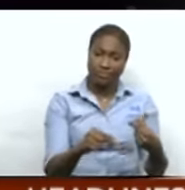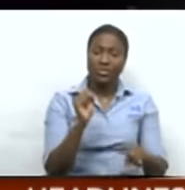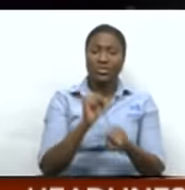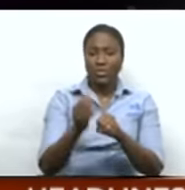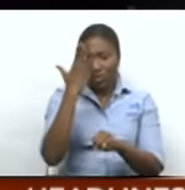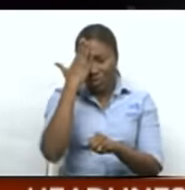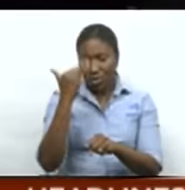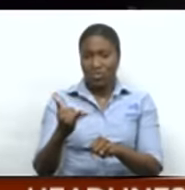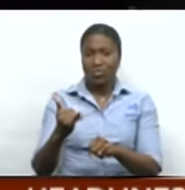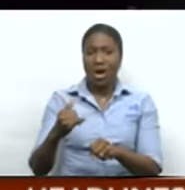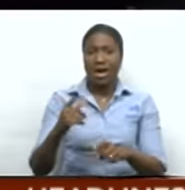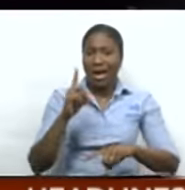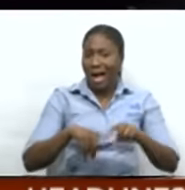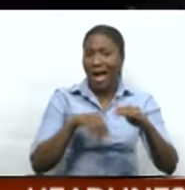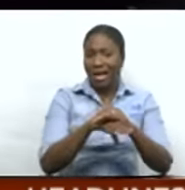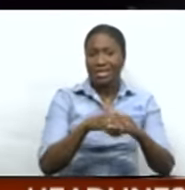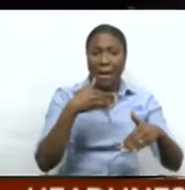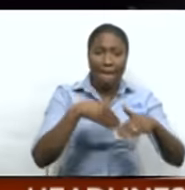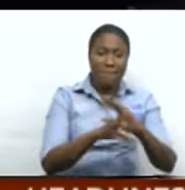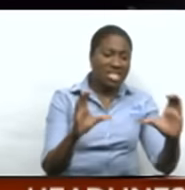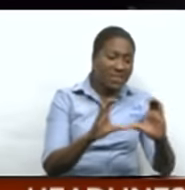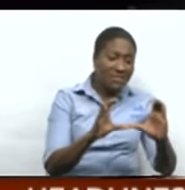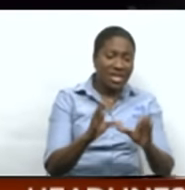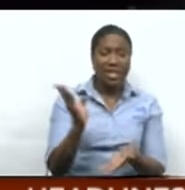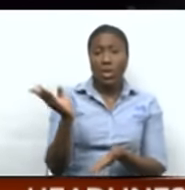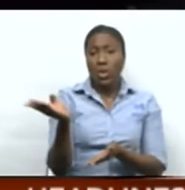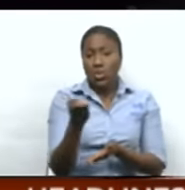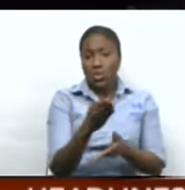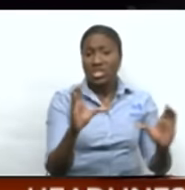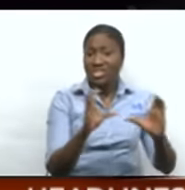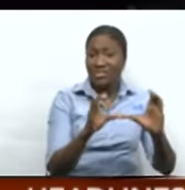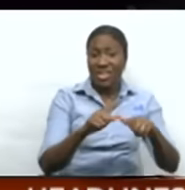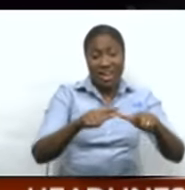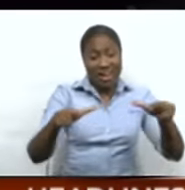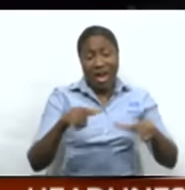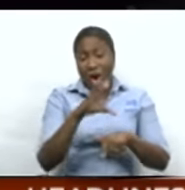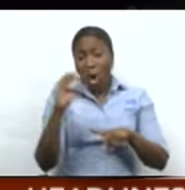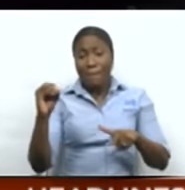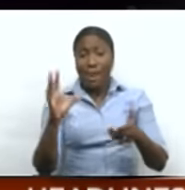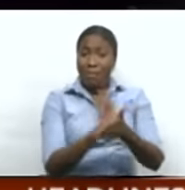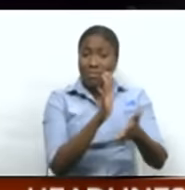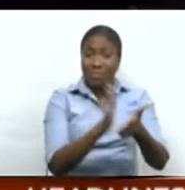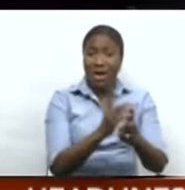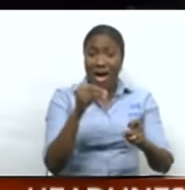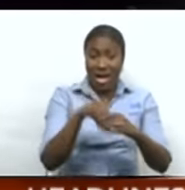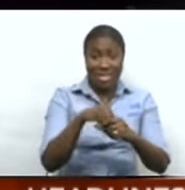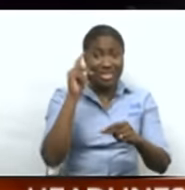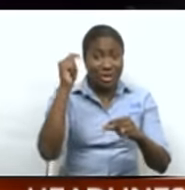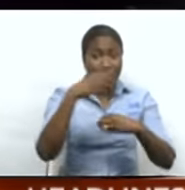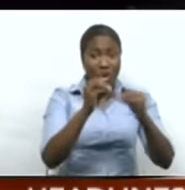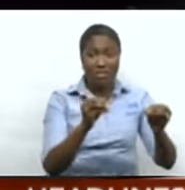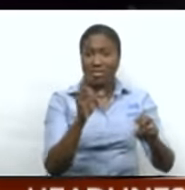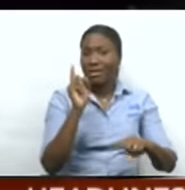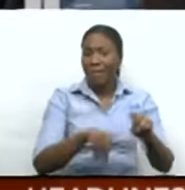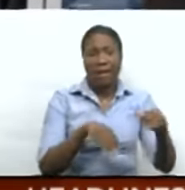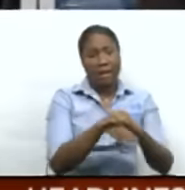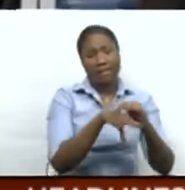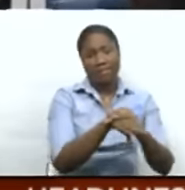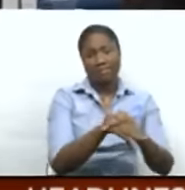of birth and death certificates, land and company documents at the Registrar General's office in Tobago have been shut down.